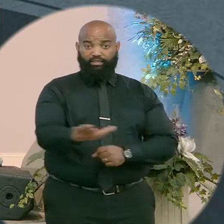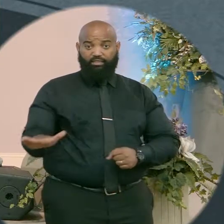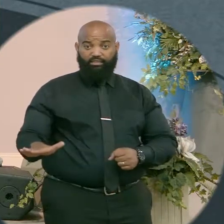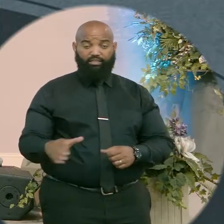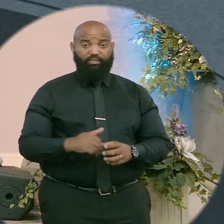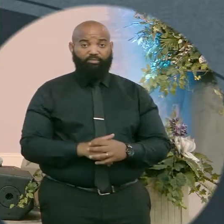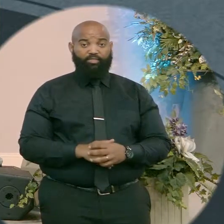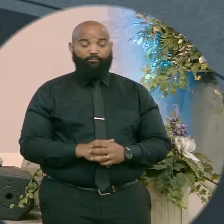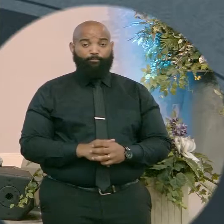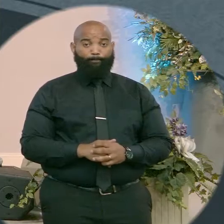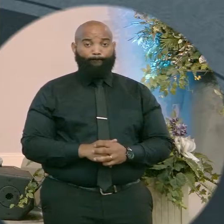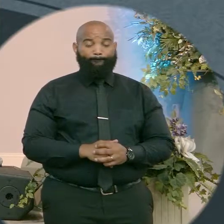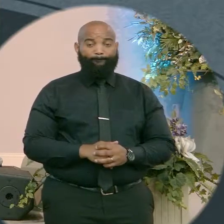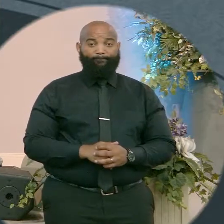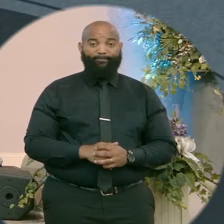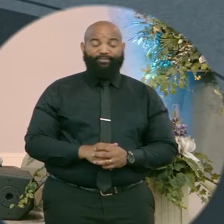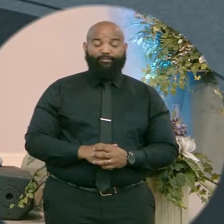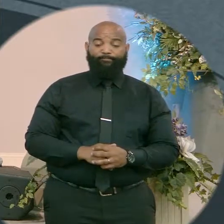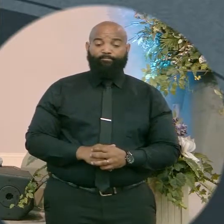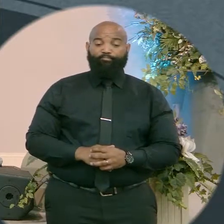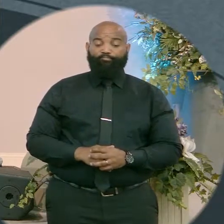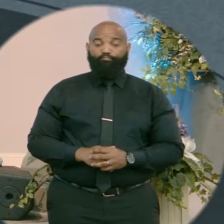child left behind, so they push you forward.